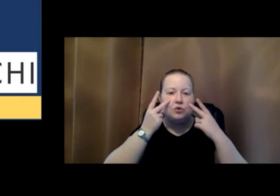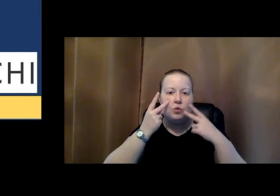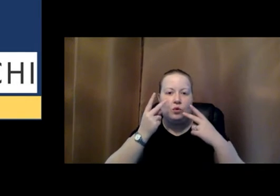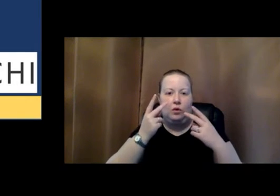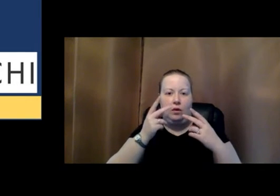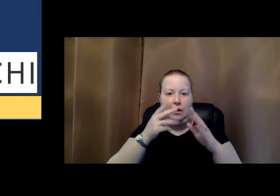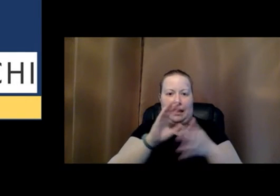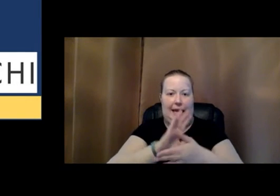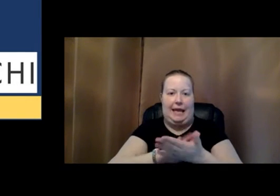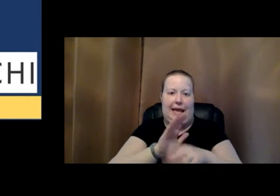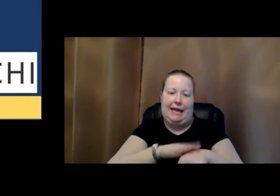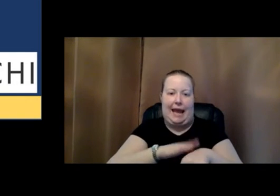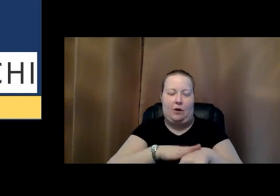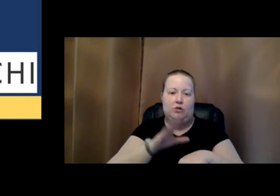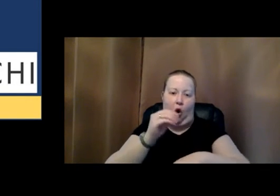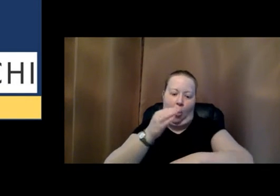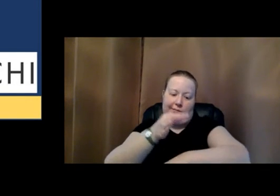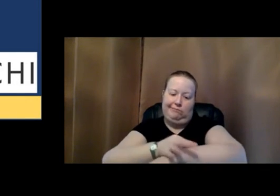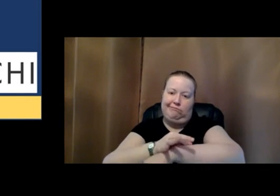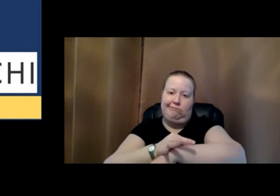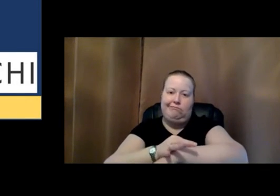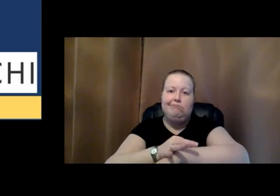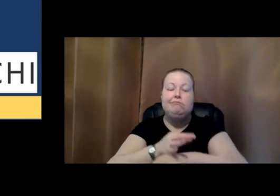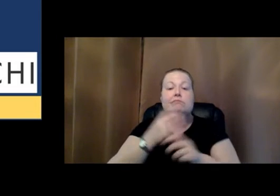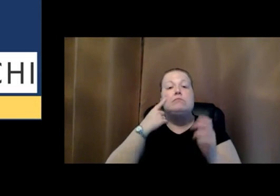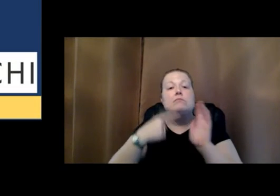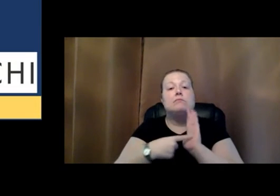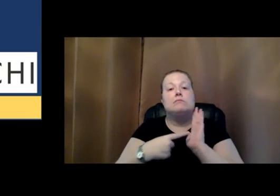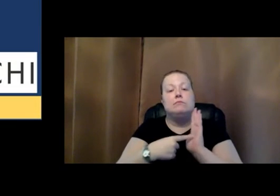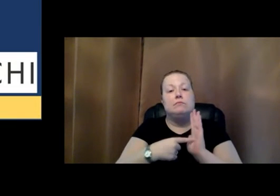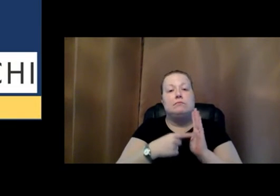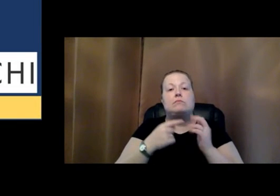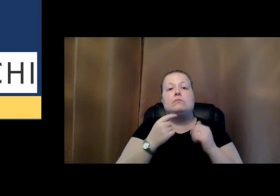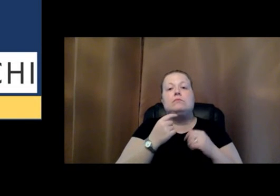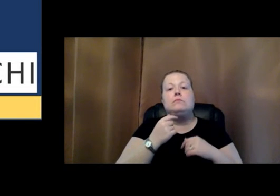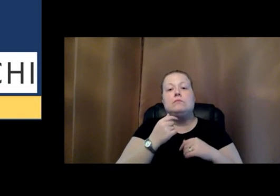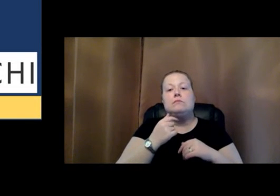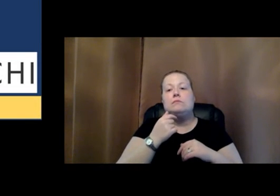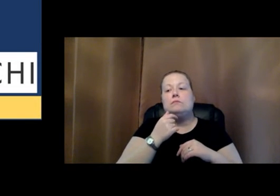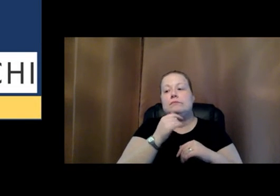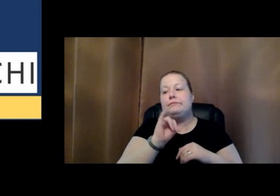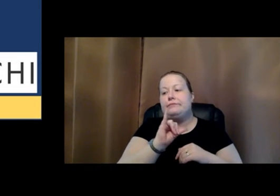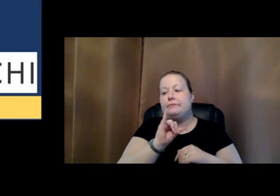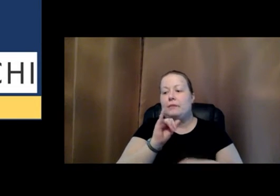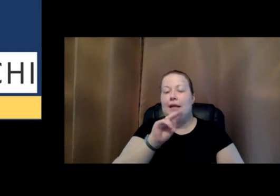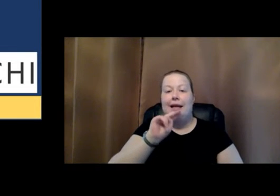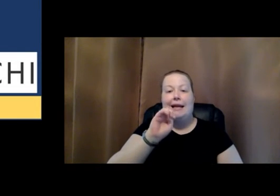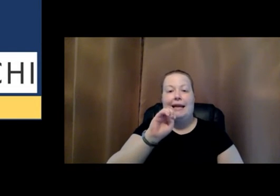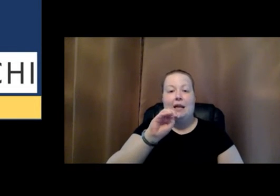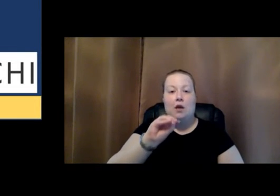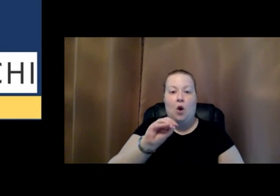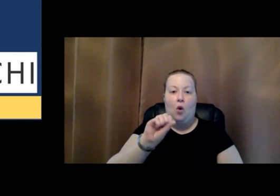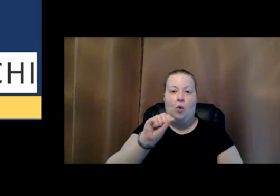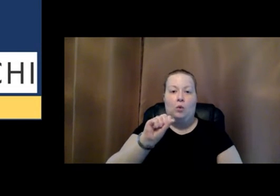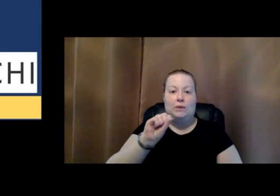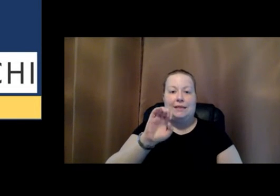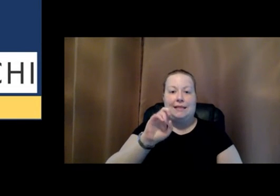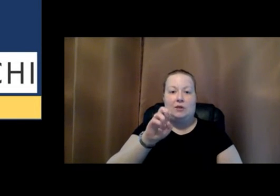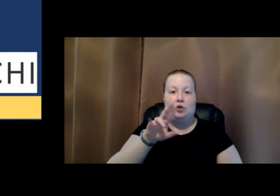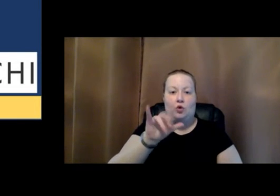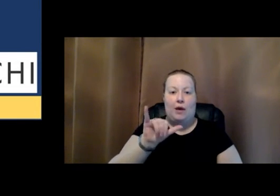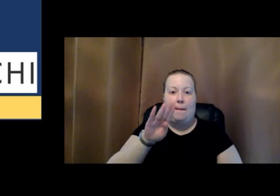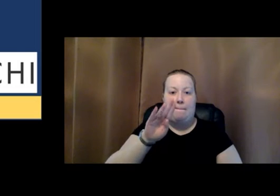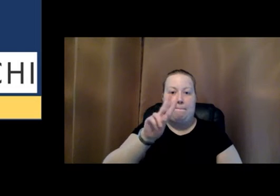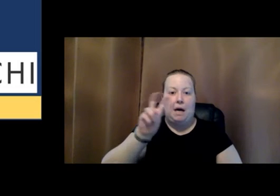devices. And some examples of those devices include devices such as the Neo Sensory Buzz and various